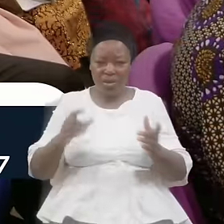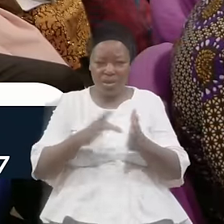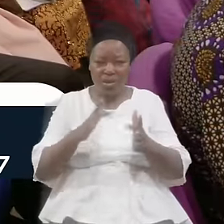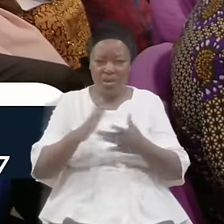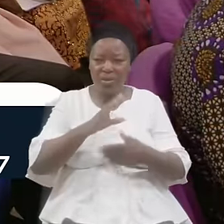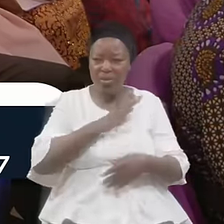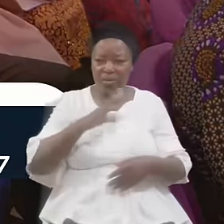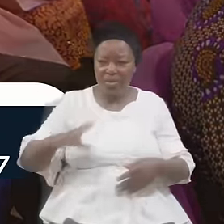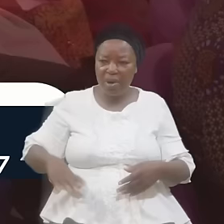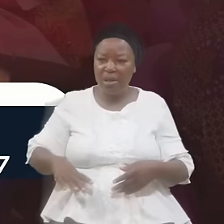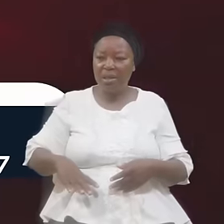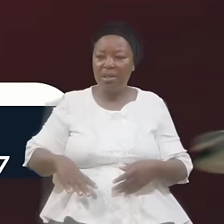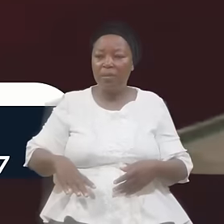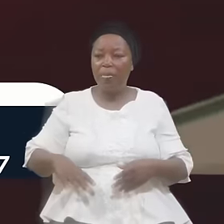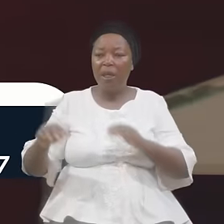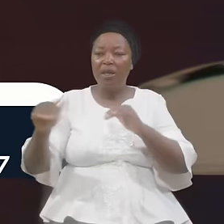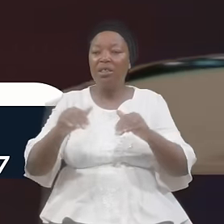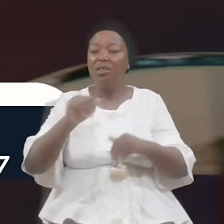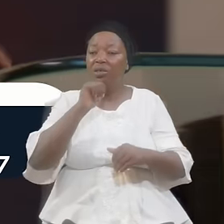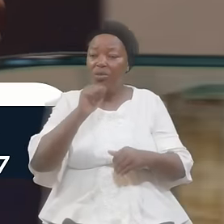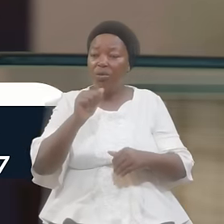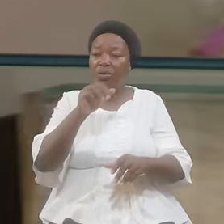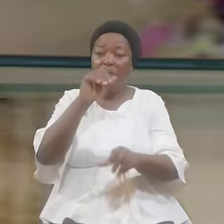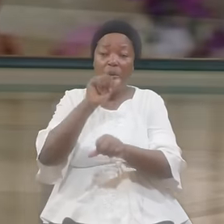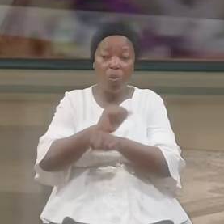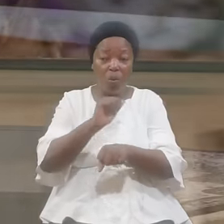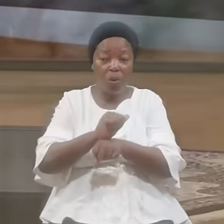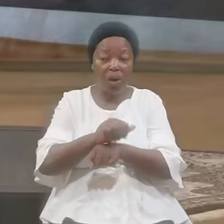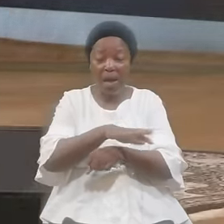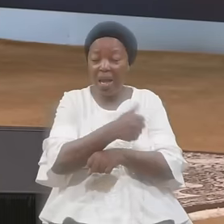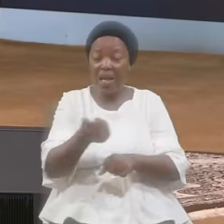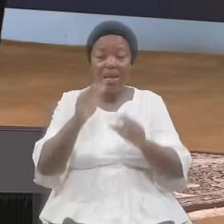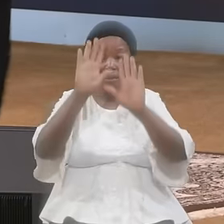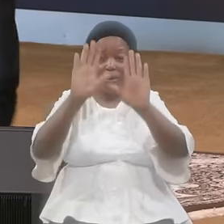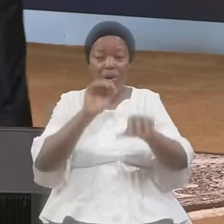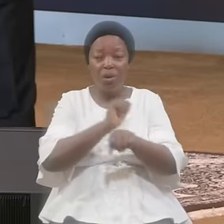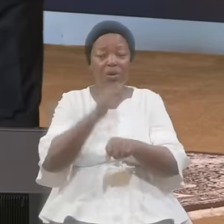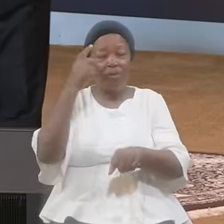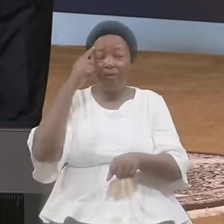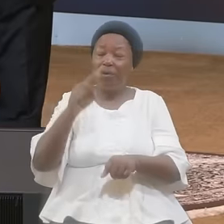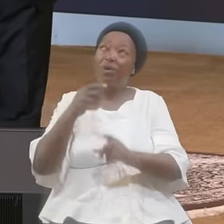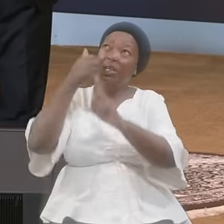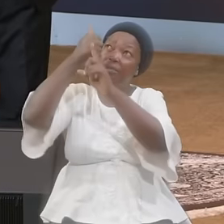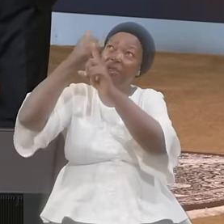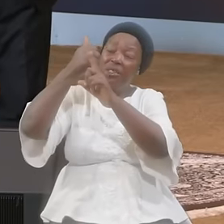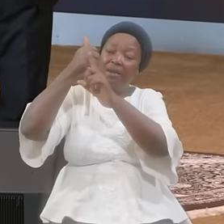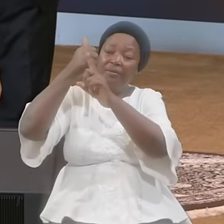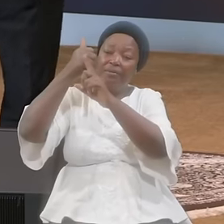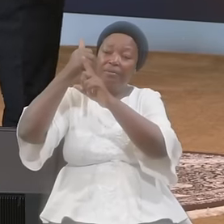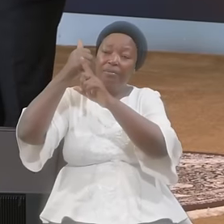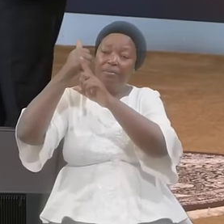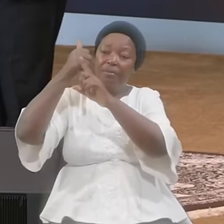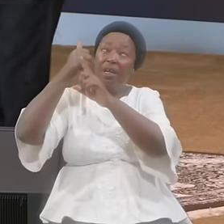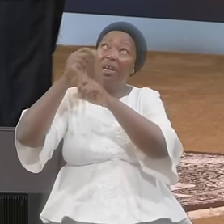Christ Did Not Work Any Miracle For Himself Himself